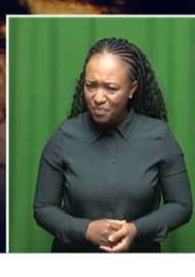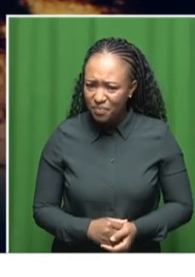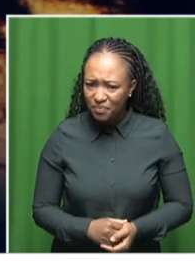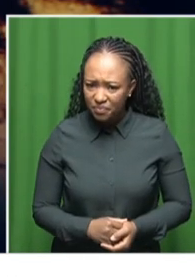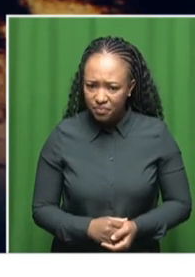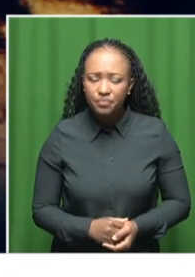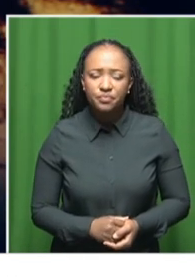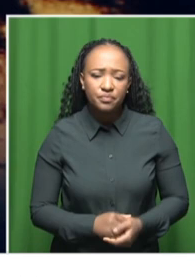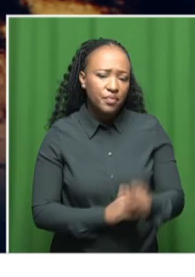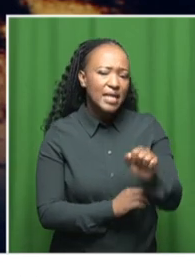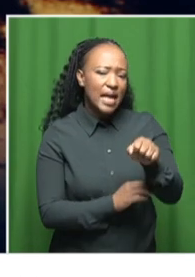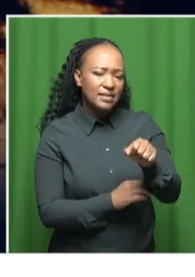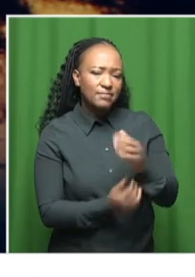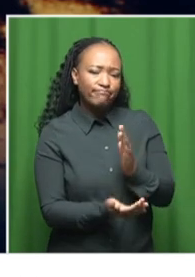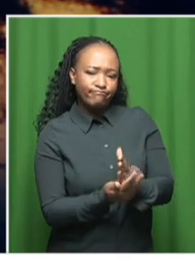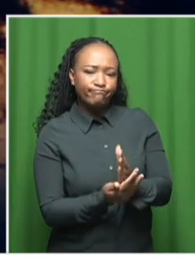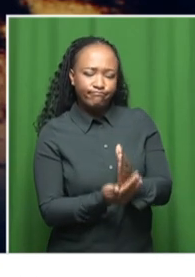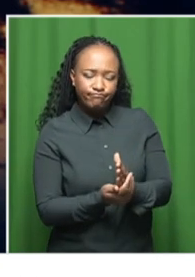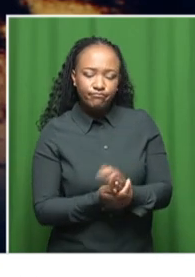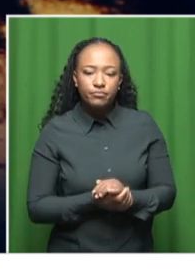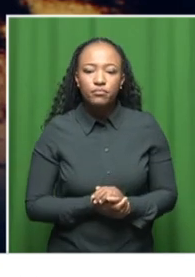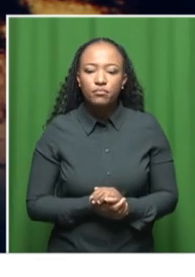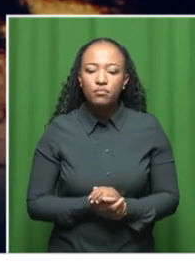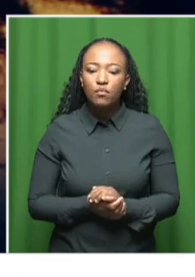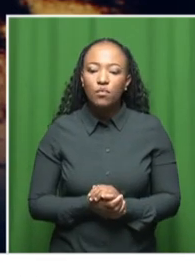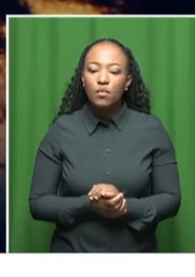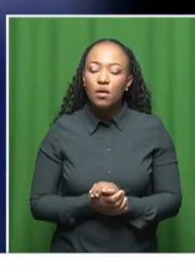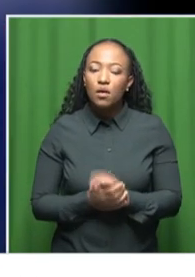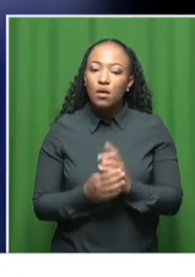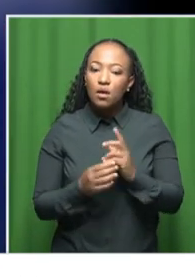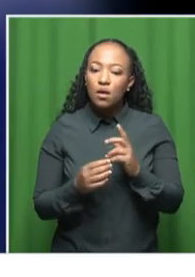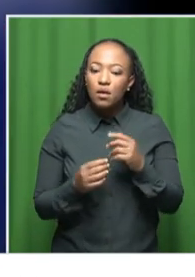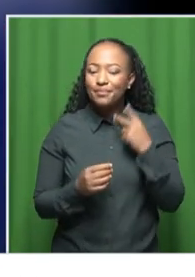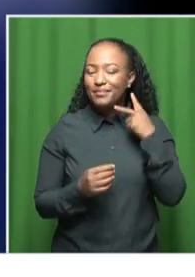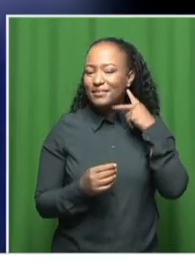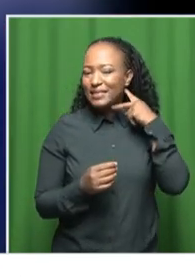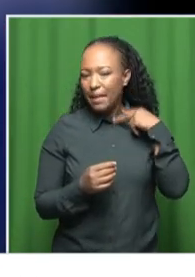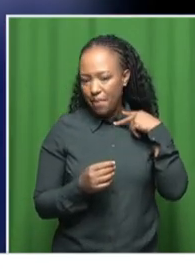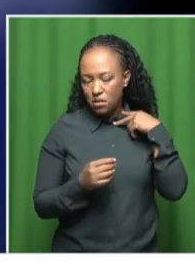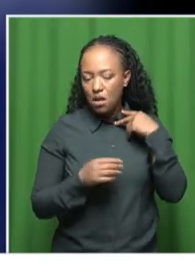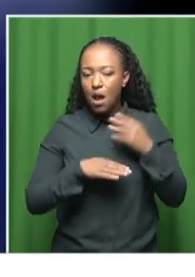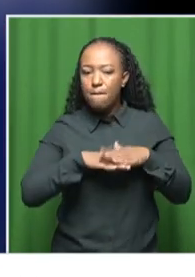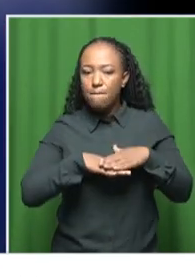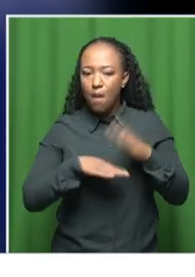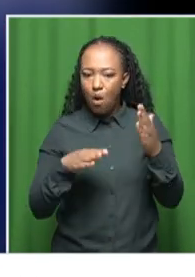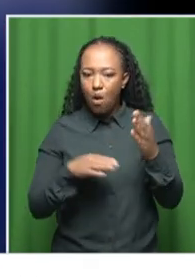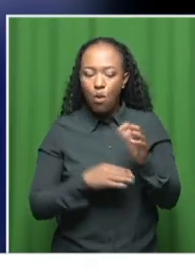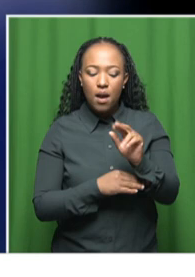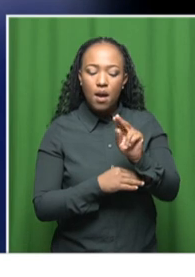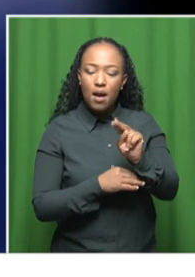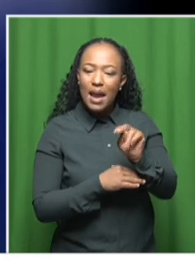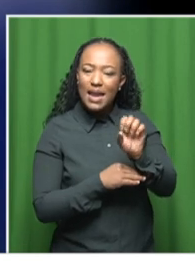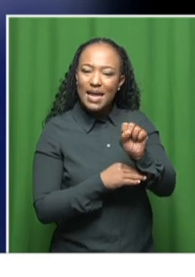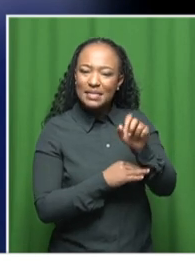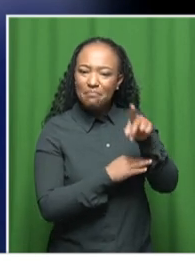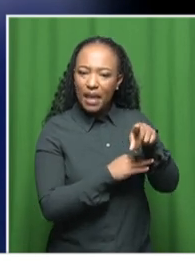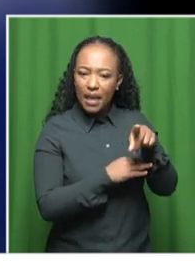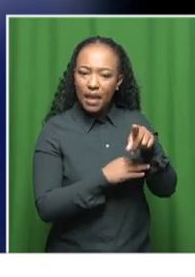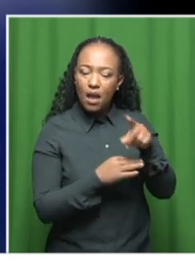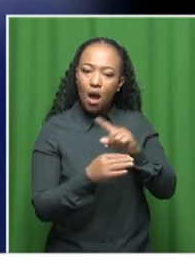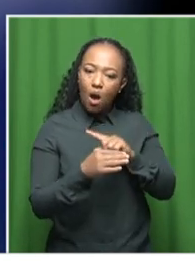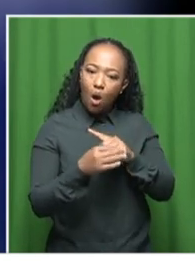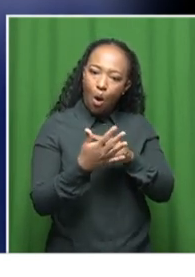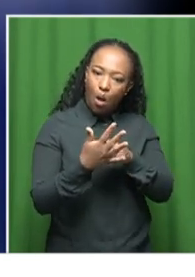Definitely. I think, you know, the most disappointing part in the whole NSP issue, in all the pillars,